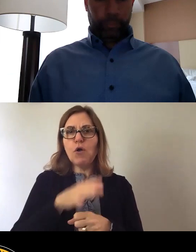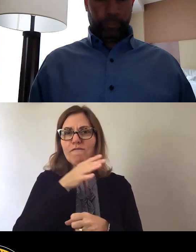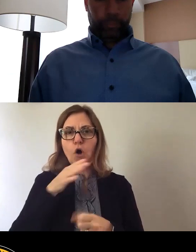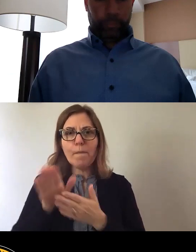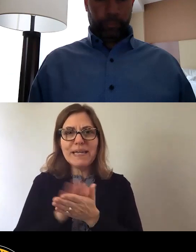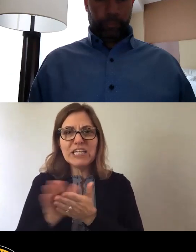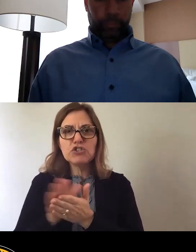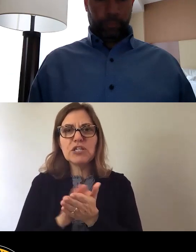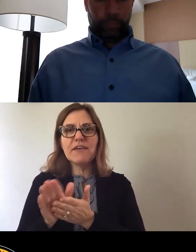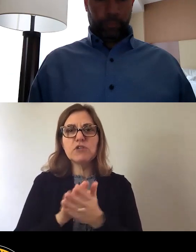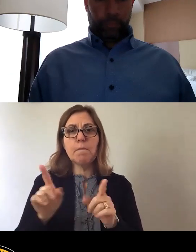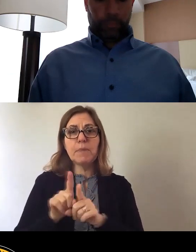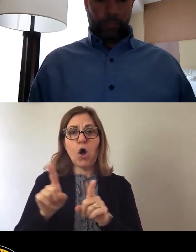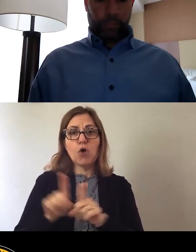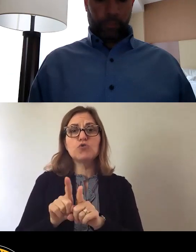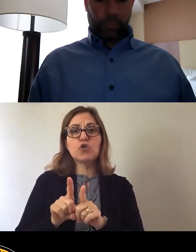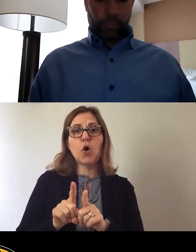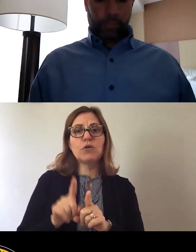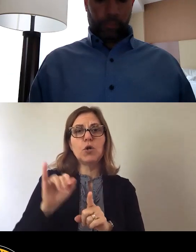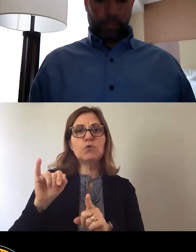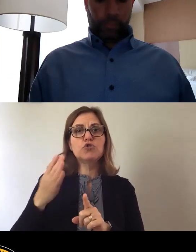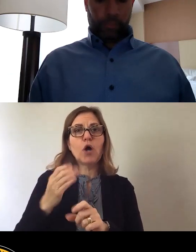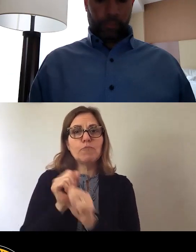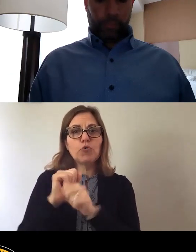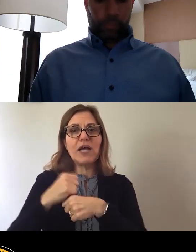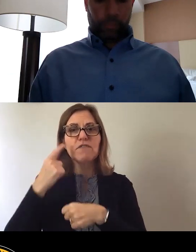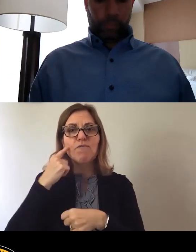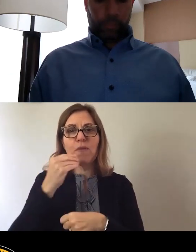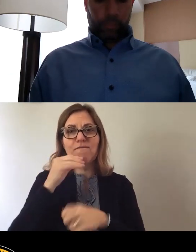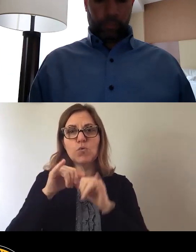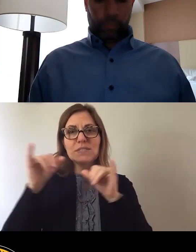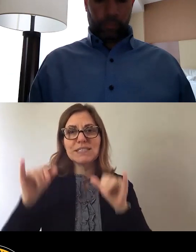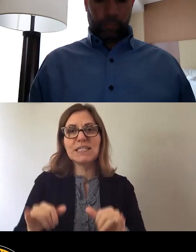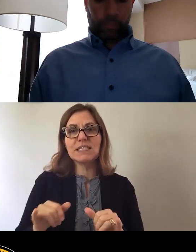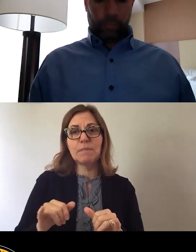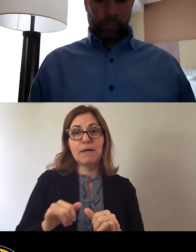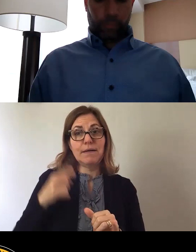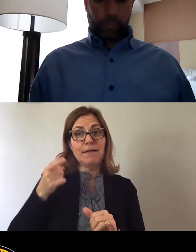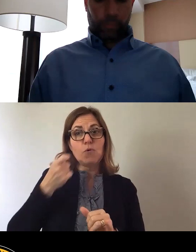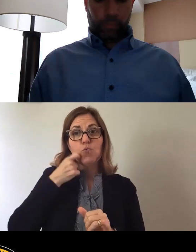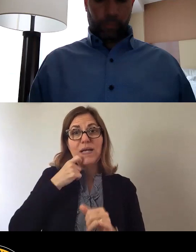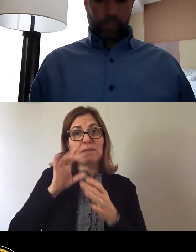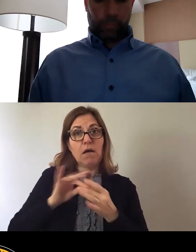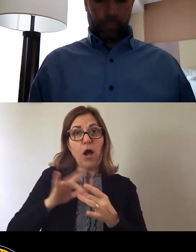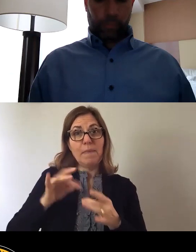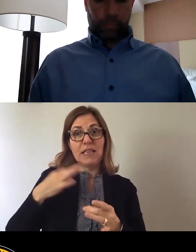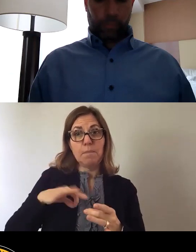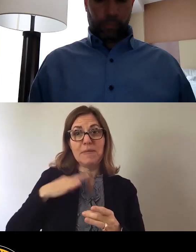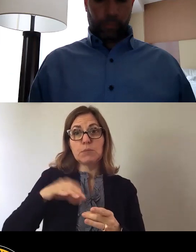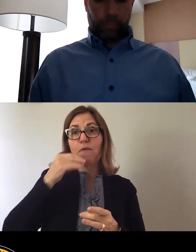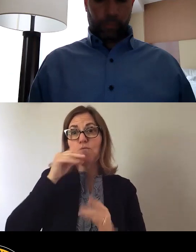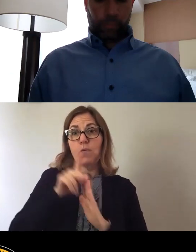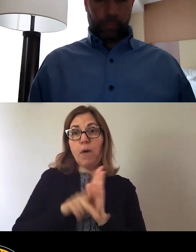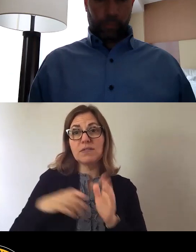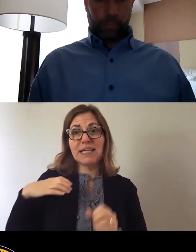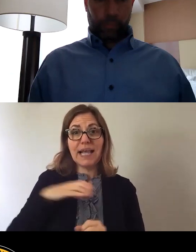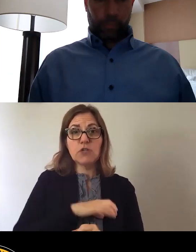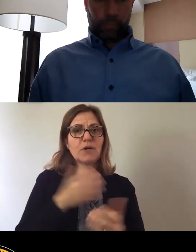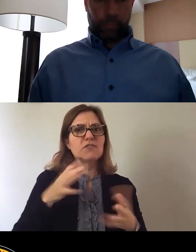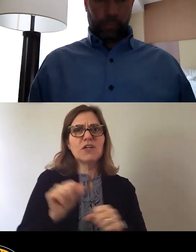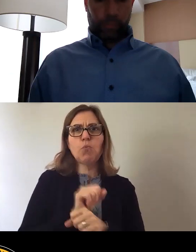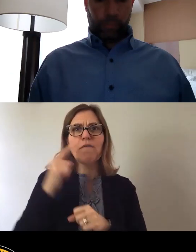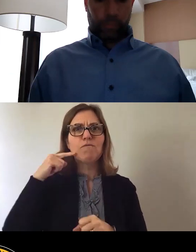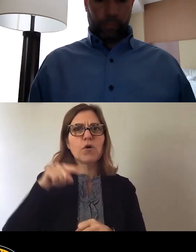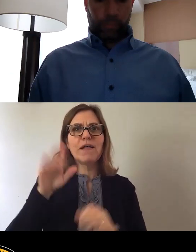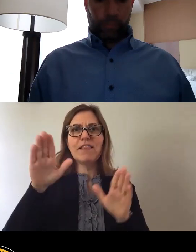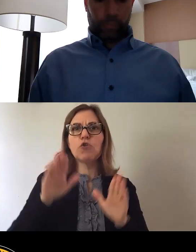As Sam just told us, the Pittsburgh Food Policy Council has done a lot of this work for you. The recent Greater Pittsburgh Food